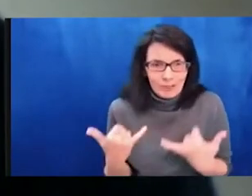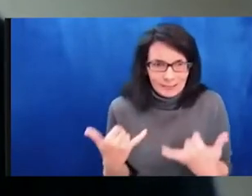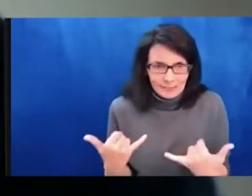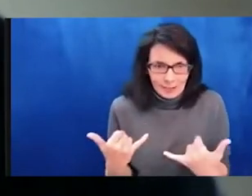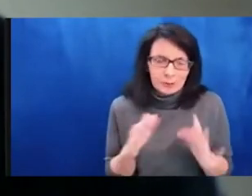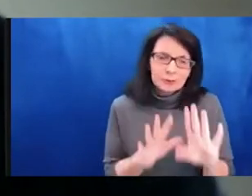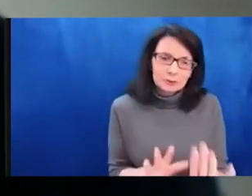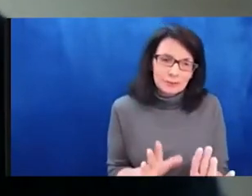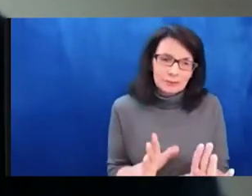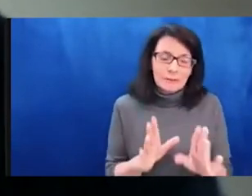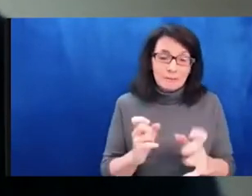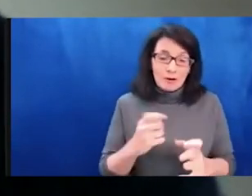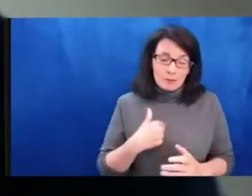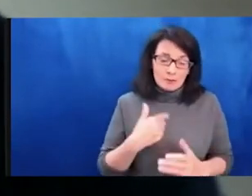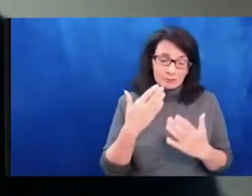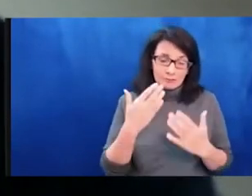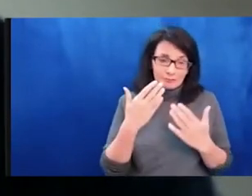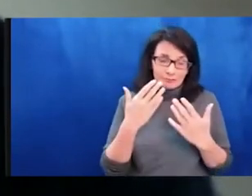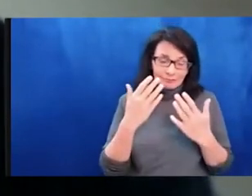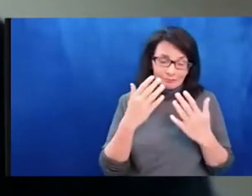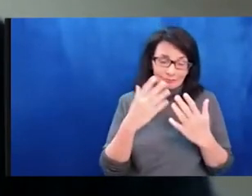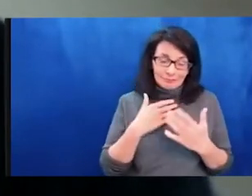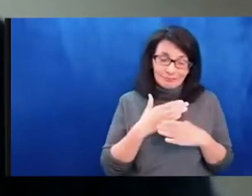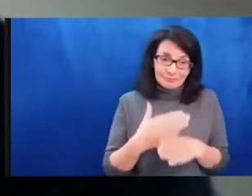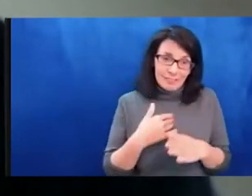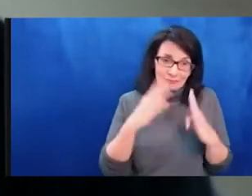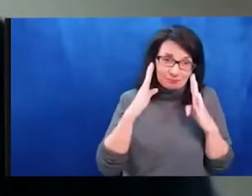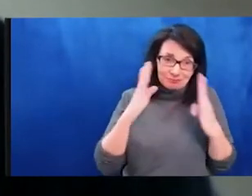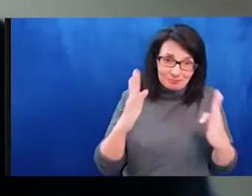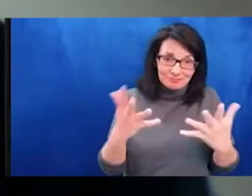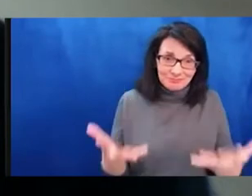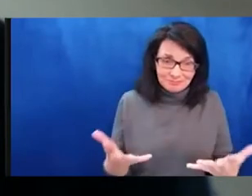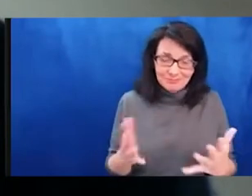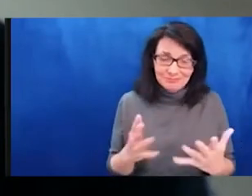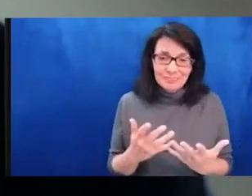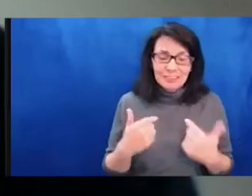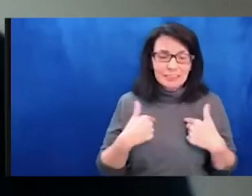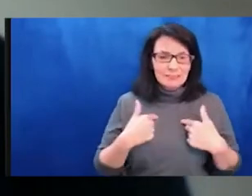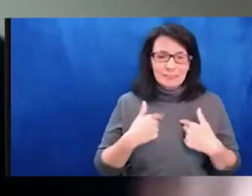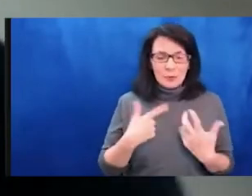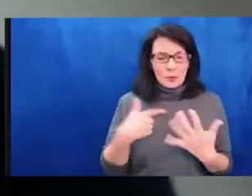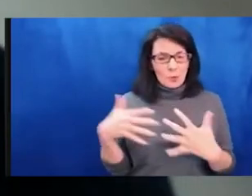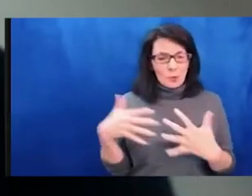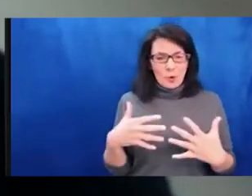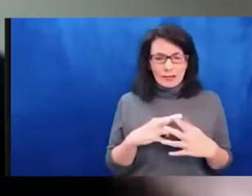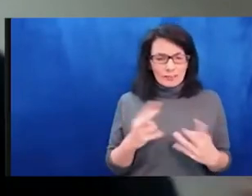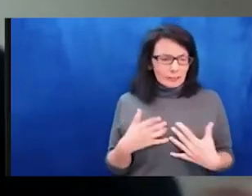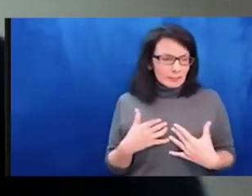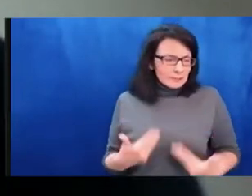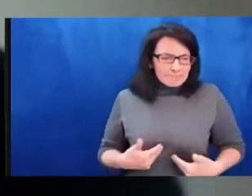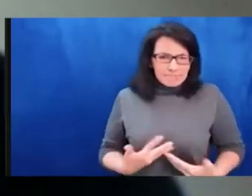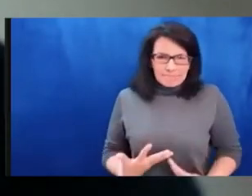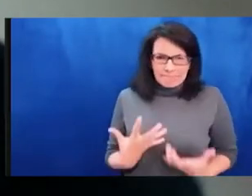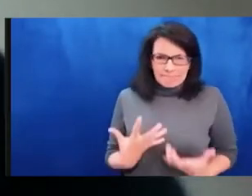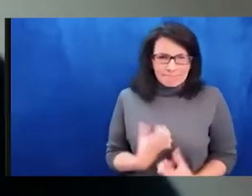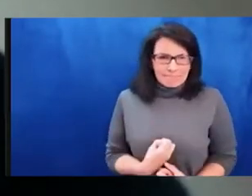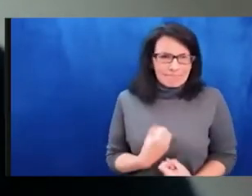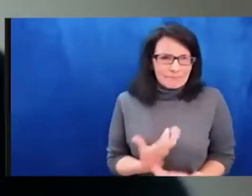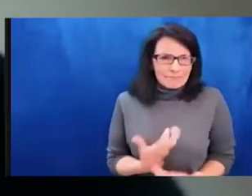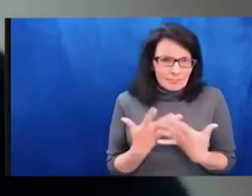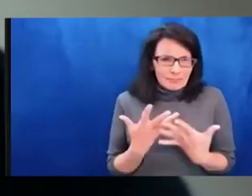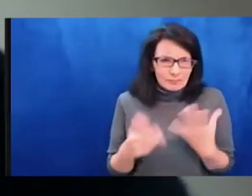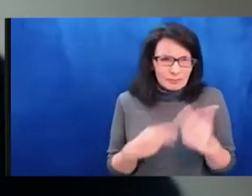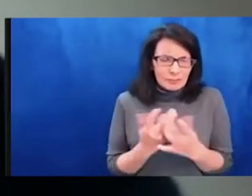you said a lot of things that I agree with that I can't formulate being where I am right now.